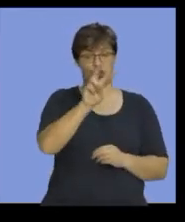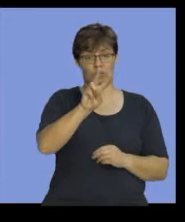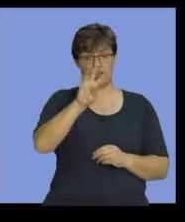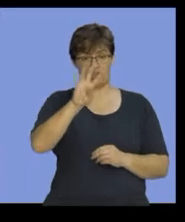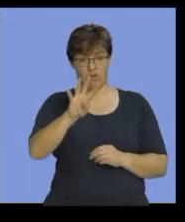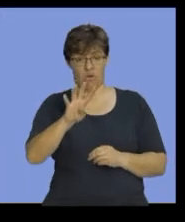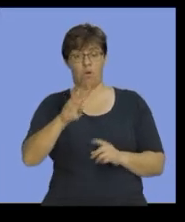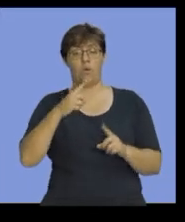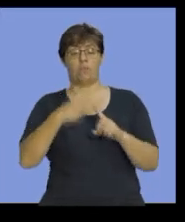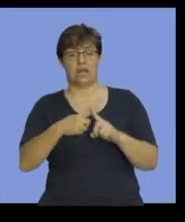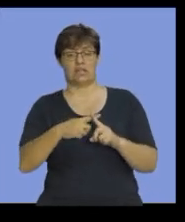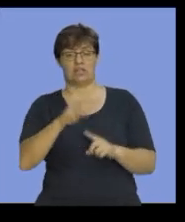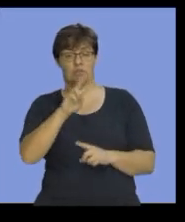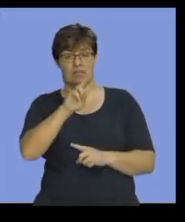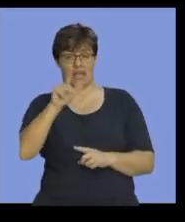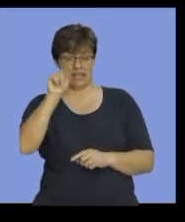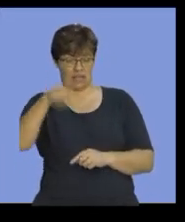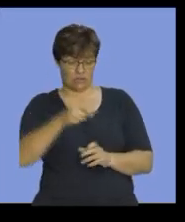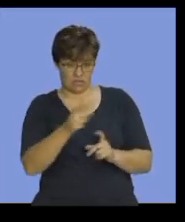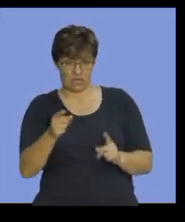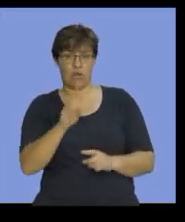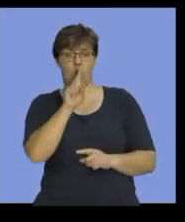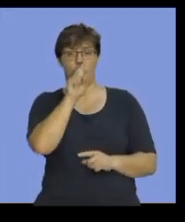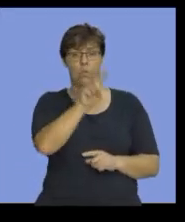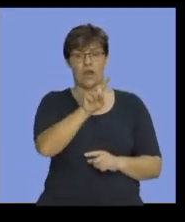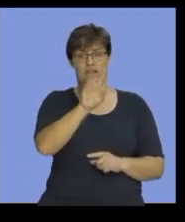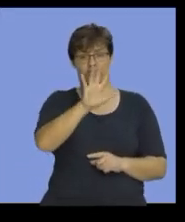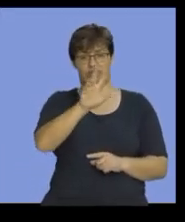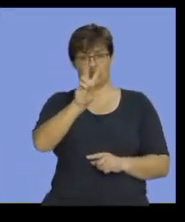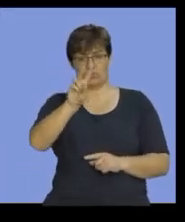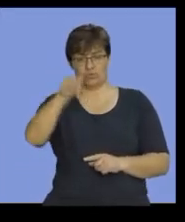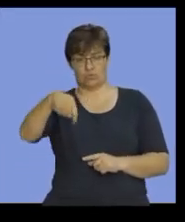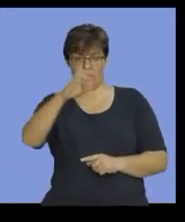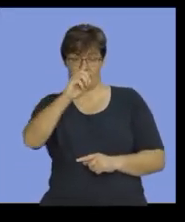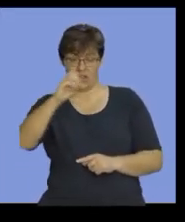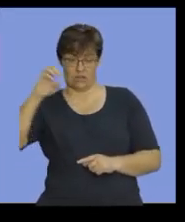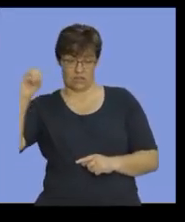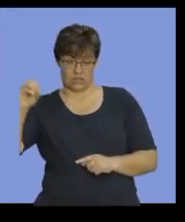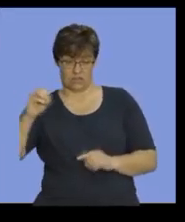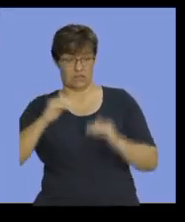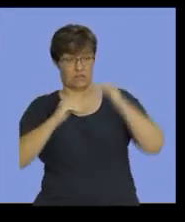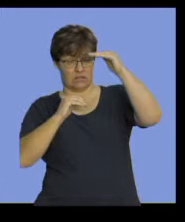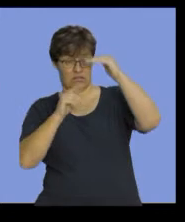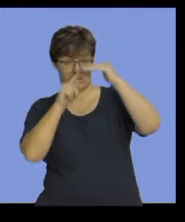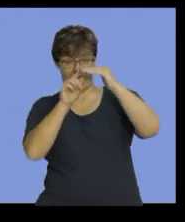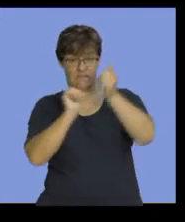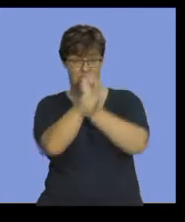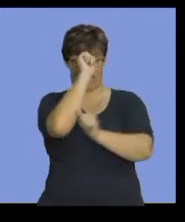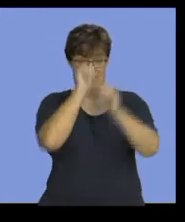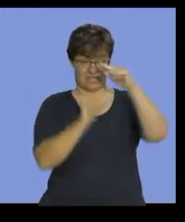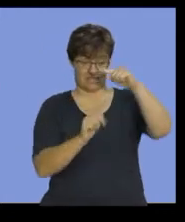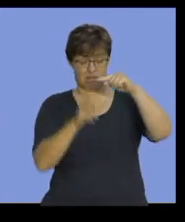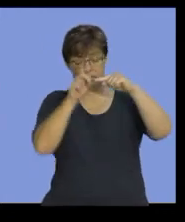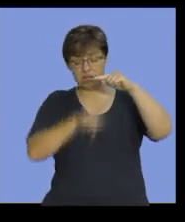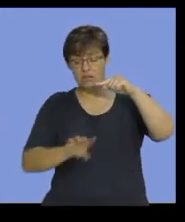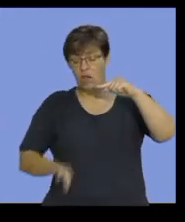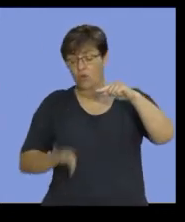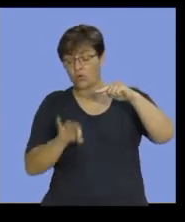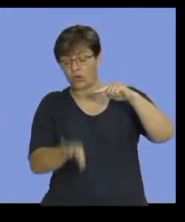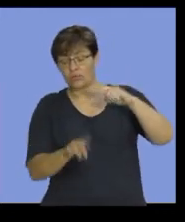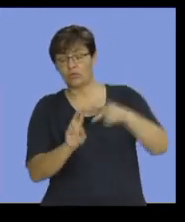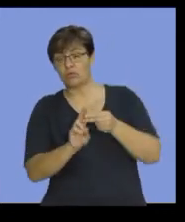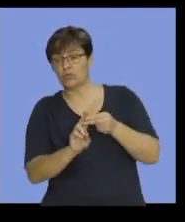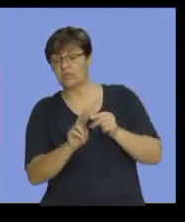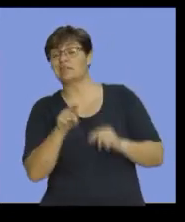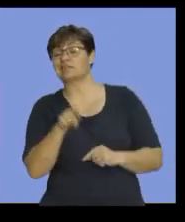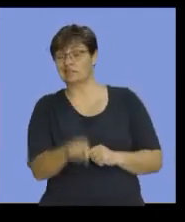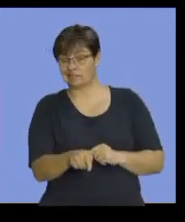plus the $28,000 will give you $152,000. Right? That's your total fixed cost. What's your contribution per unit?